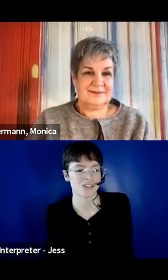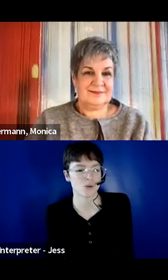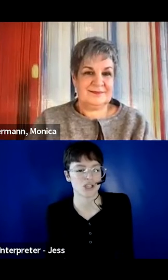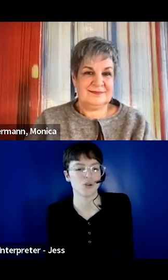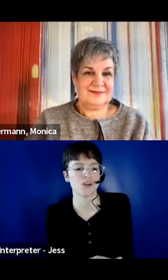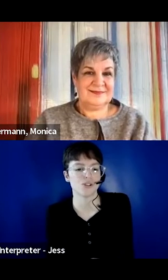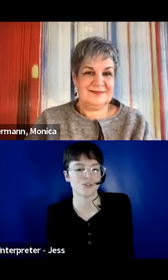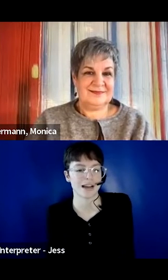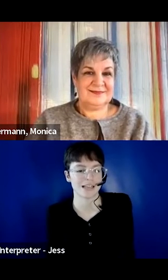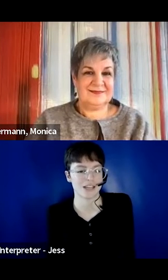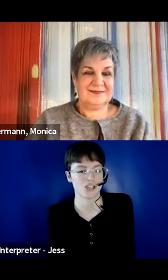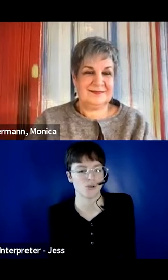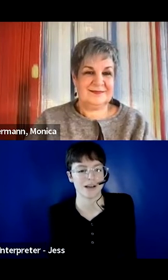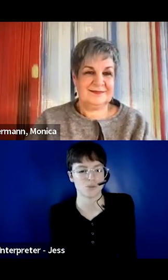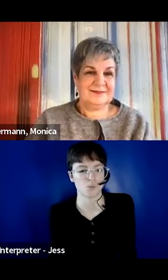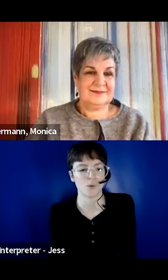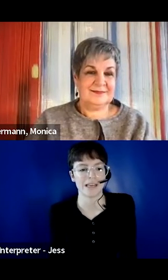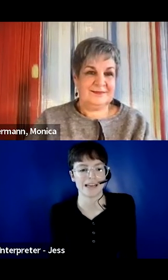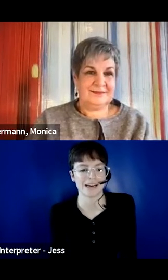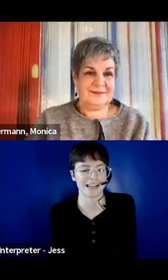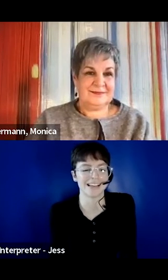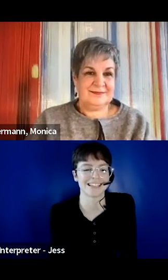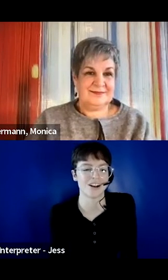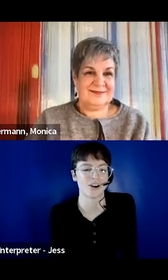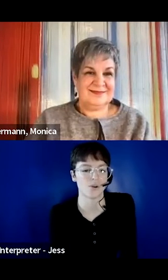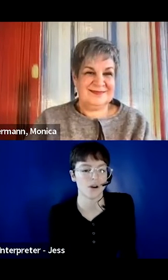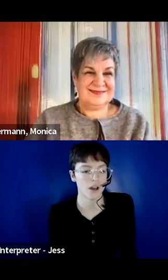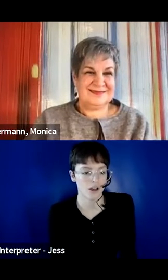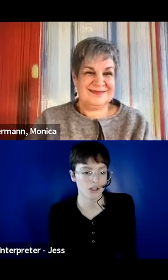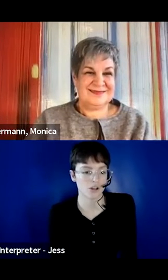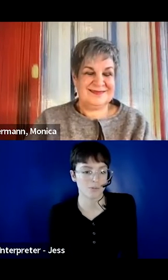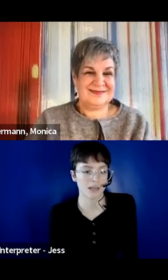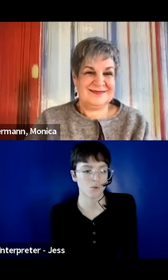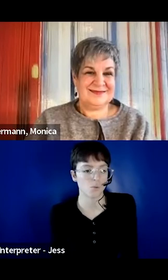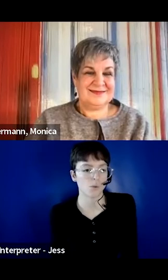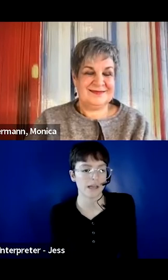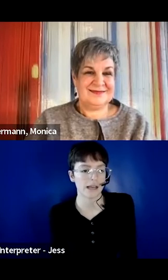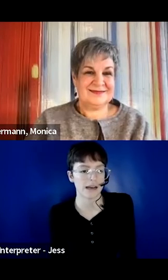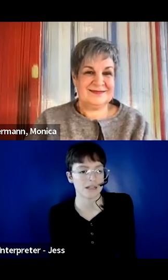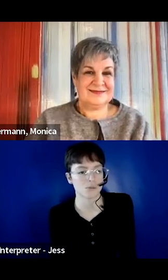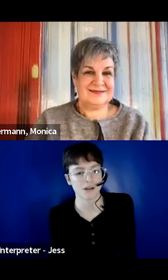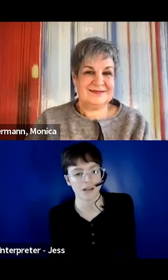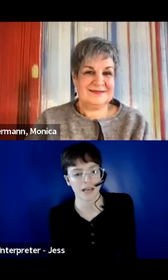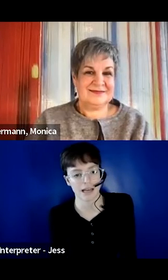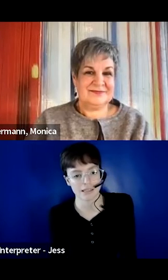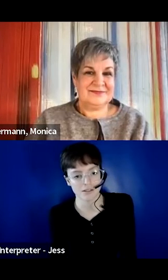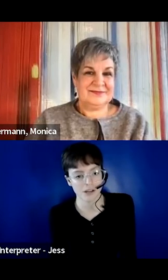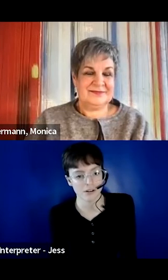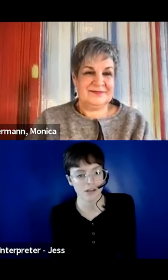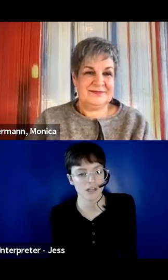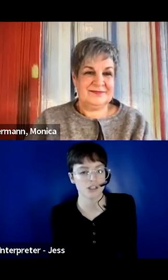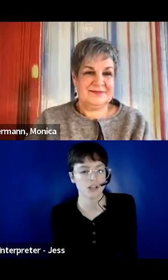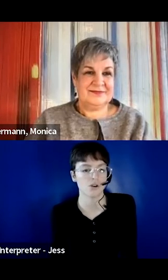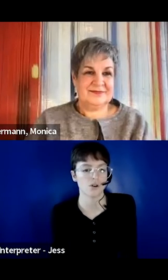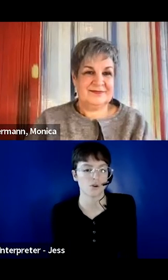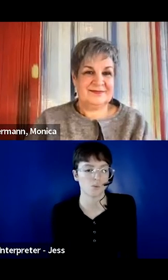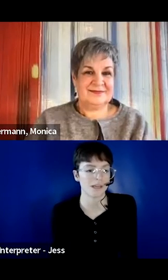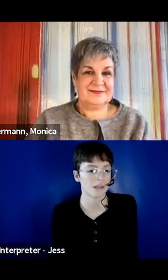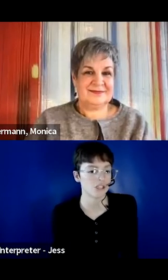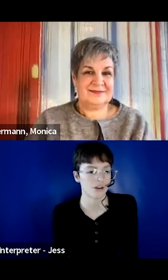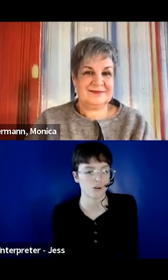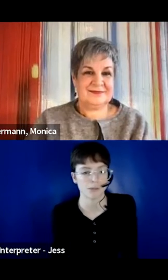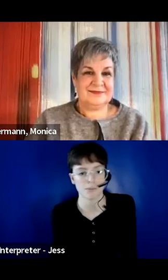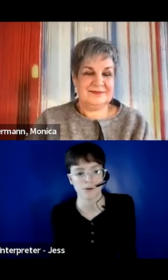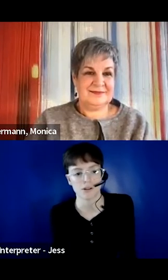asking this question, who are you directing it to as we? I'd like to know, do you mean we as Rick Hansen Foundation or